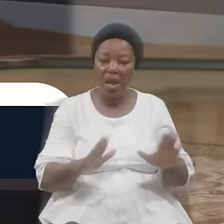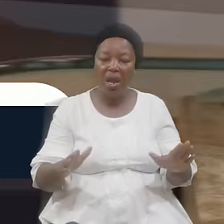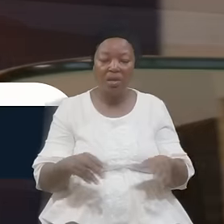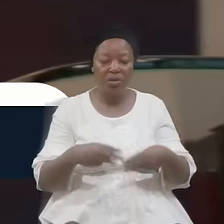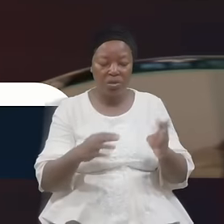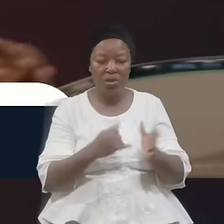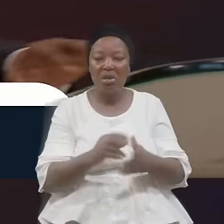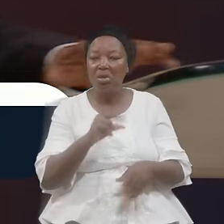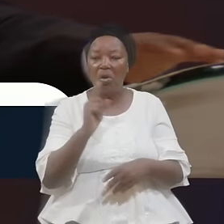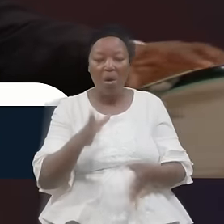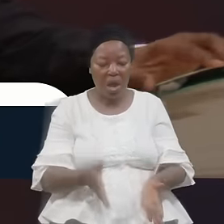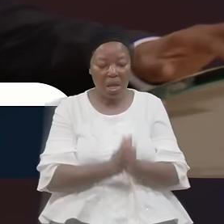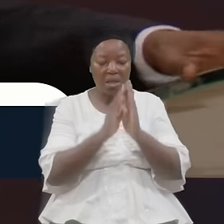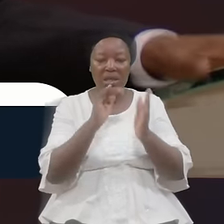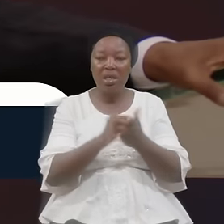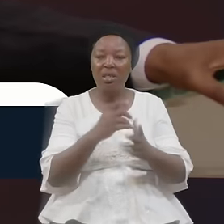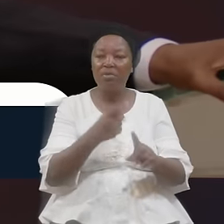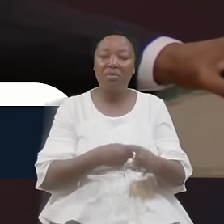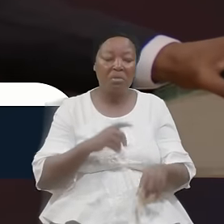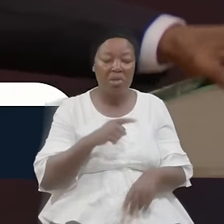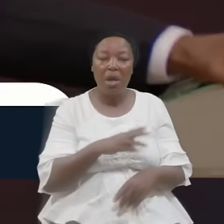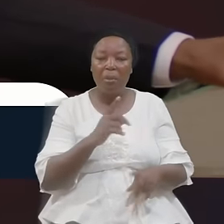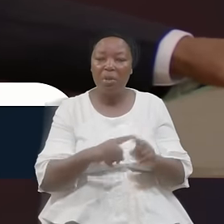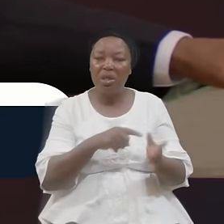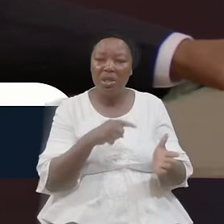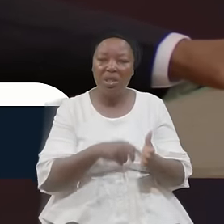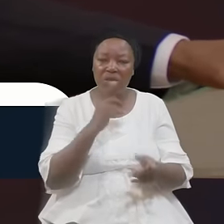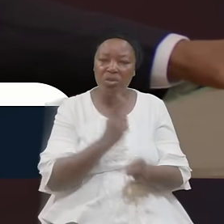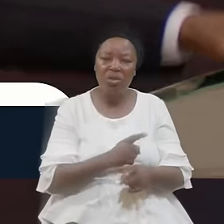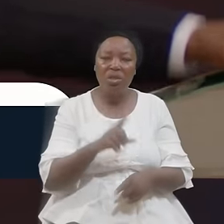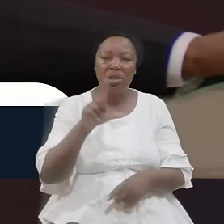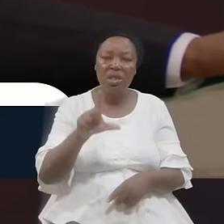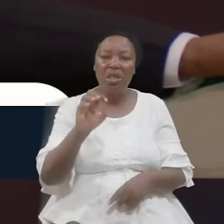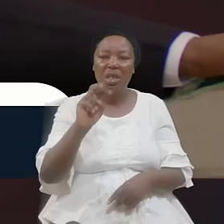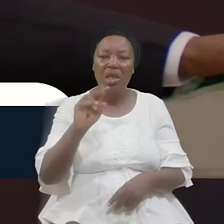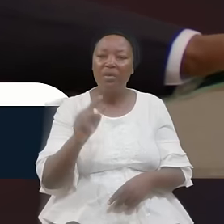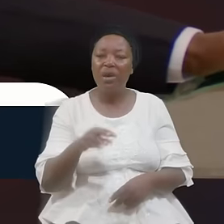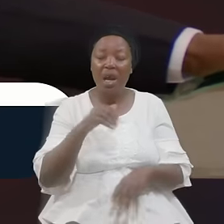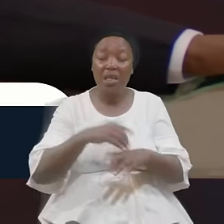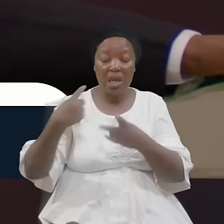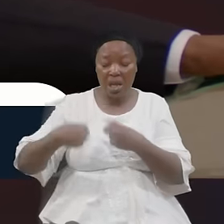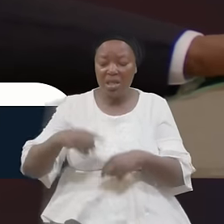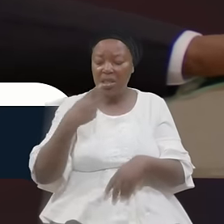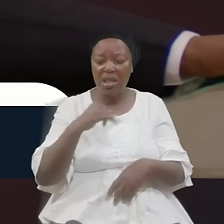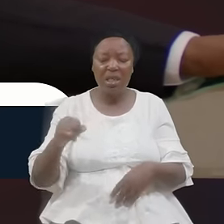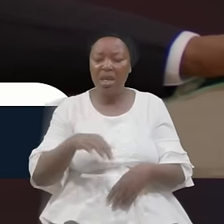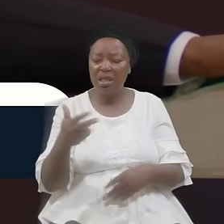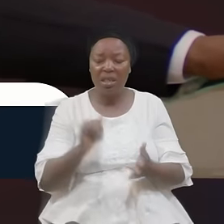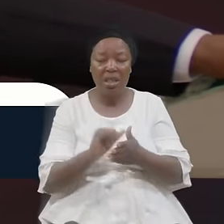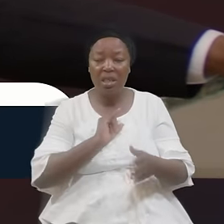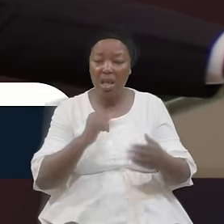That Of Him This Just Levite At Heart Saying Whatever I Have